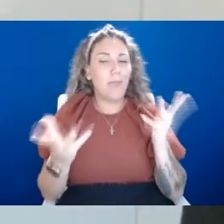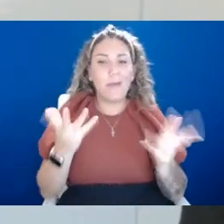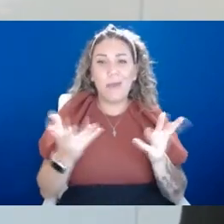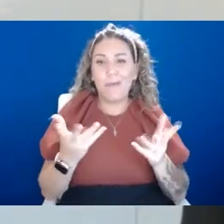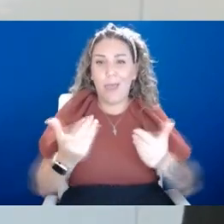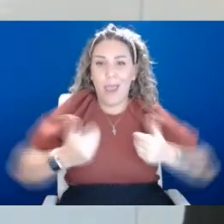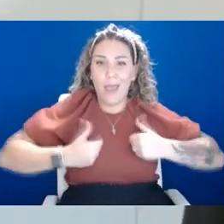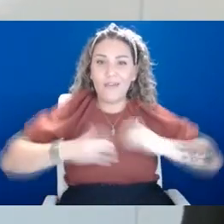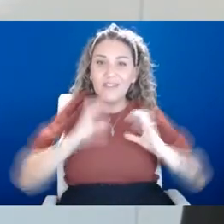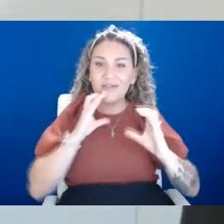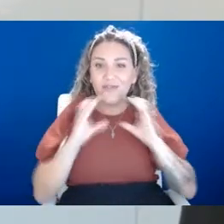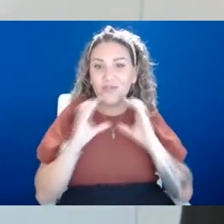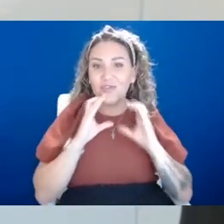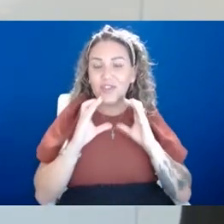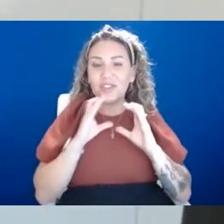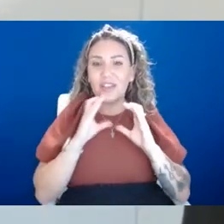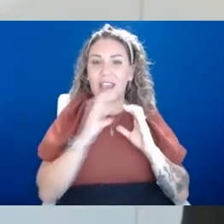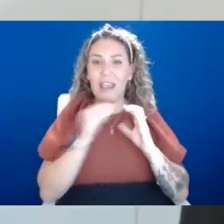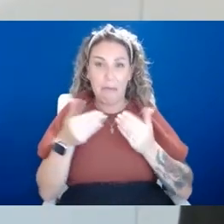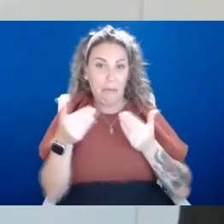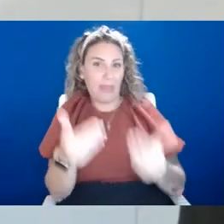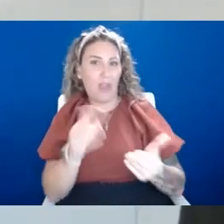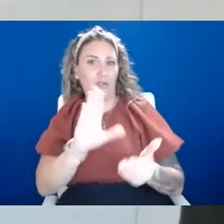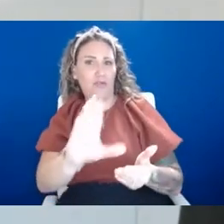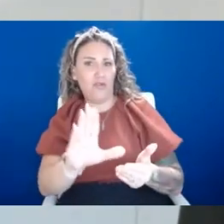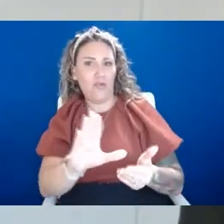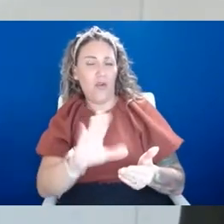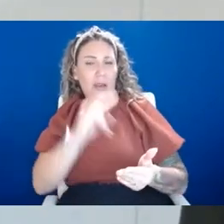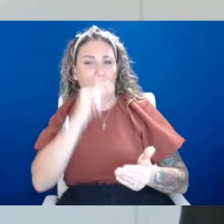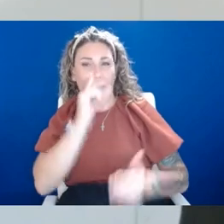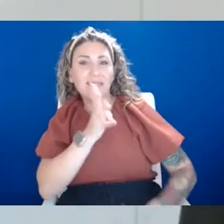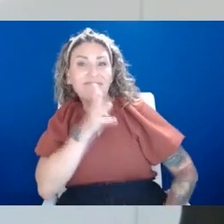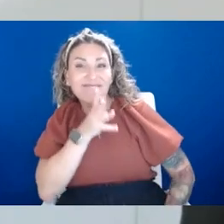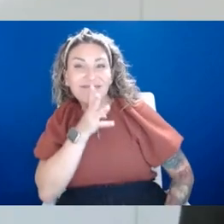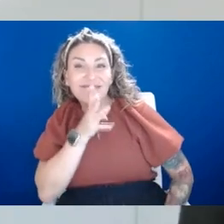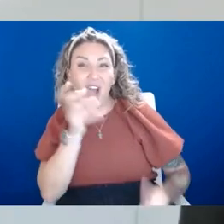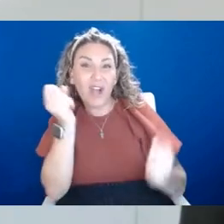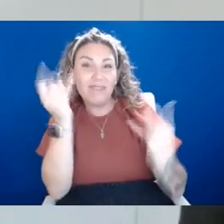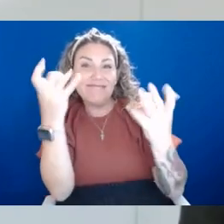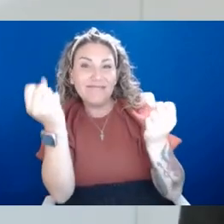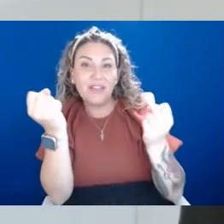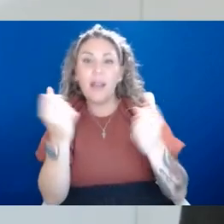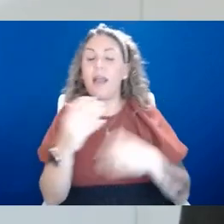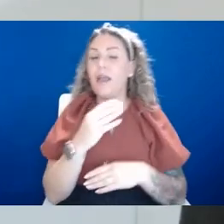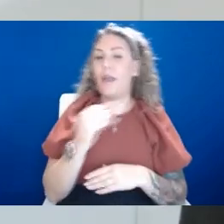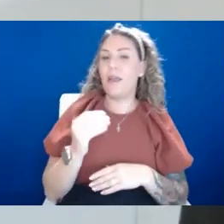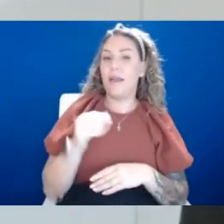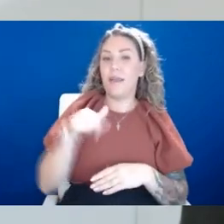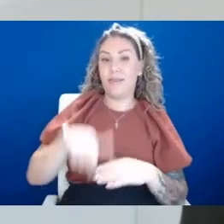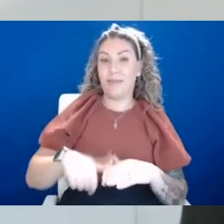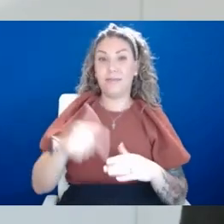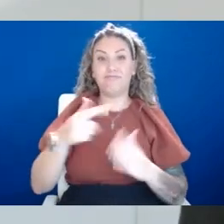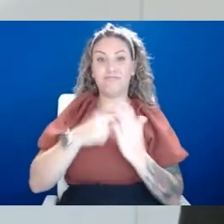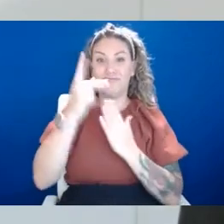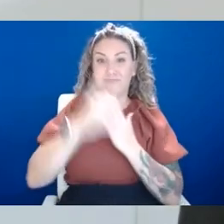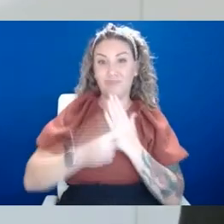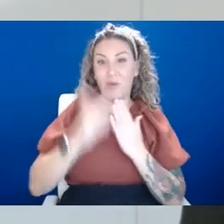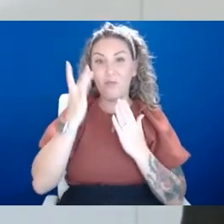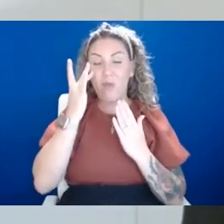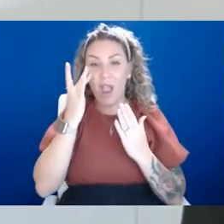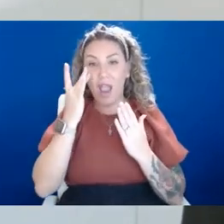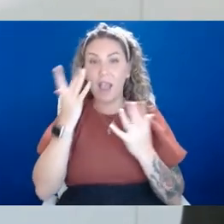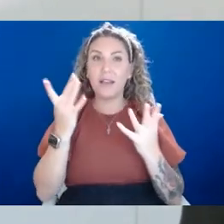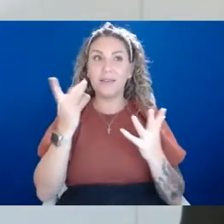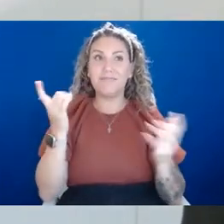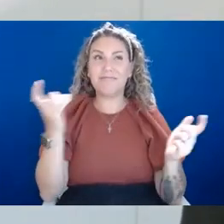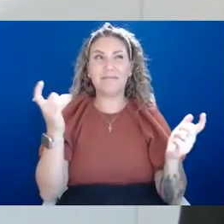conversation and letting your kid have a voice. Uh, and the reason why I'm even doing this episode, um, I guess one of the biggest